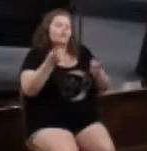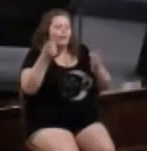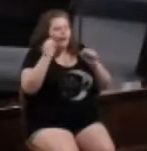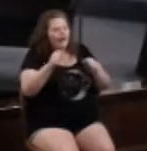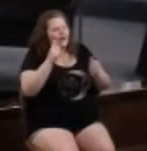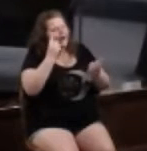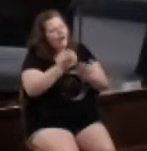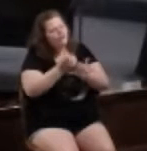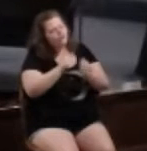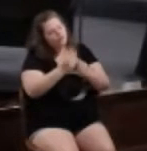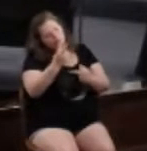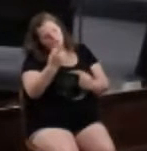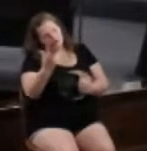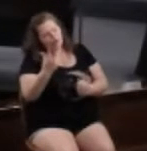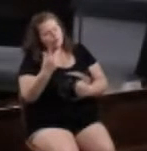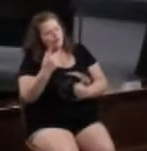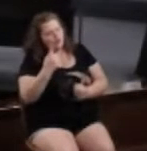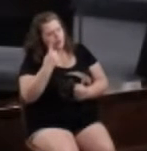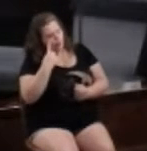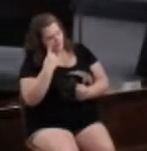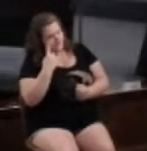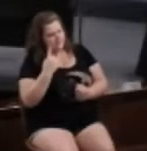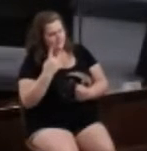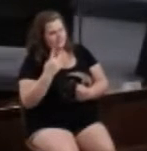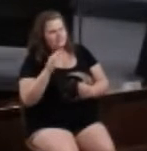witnesses. Let's talk about mediation here.